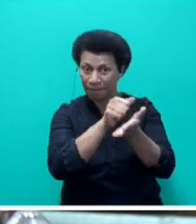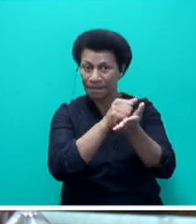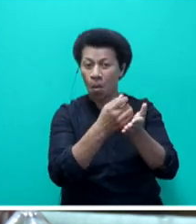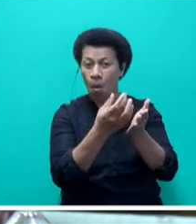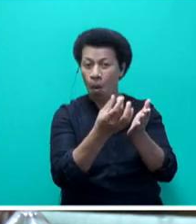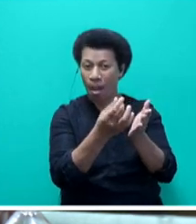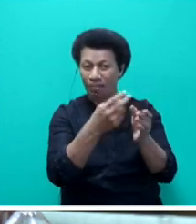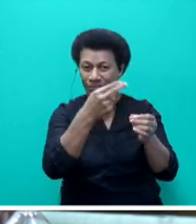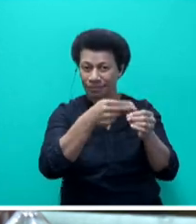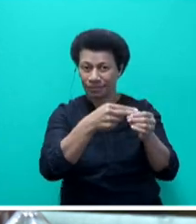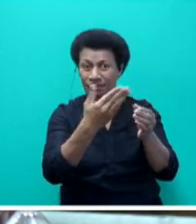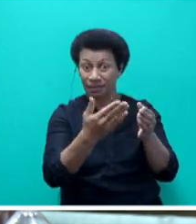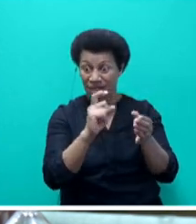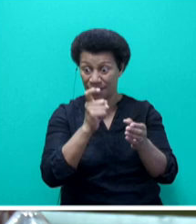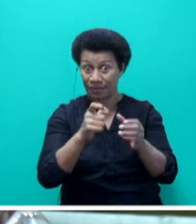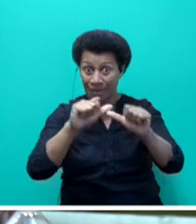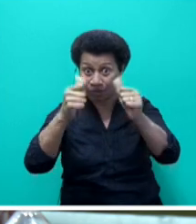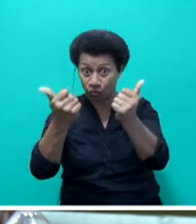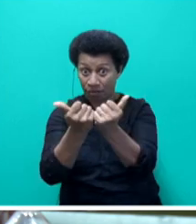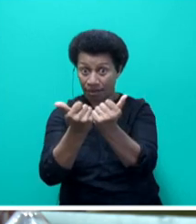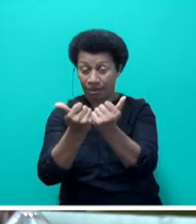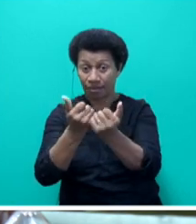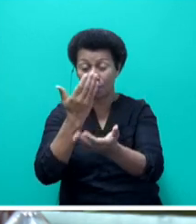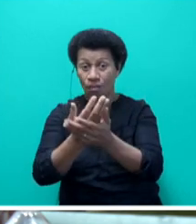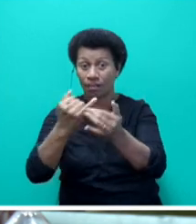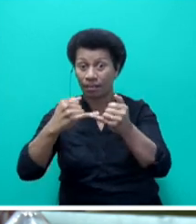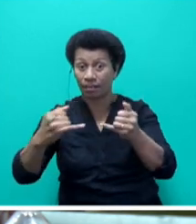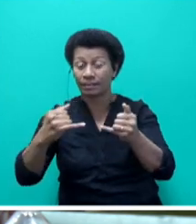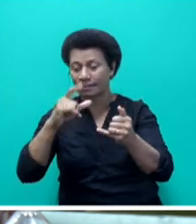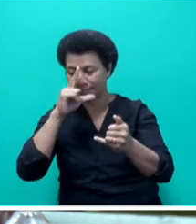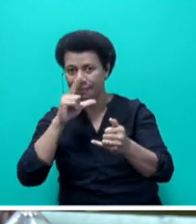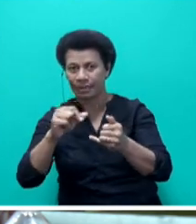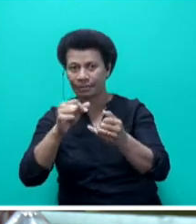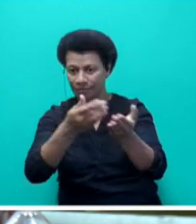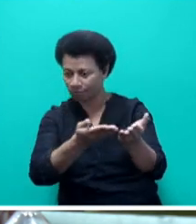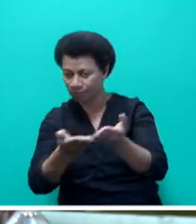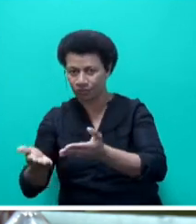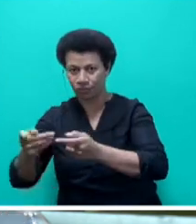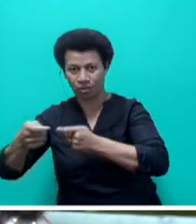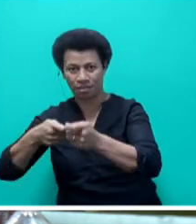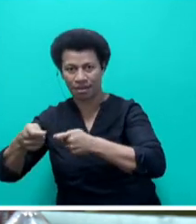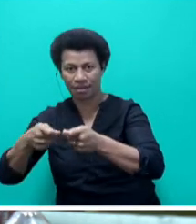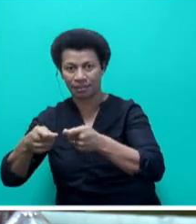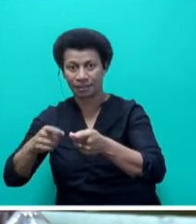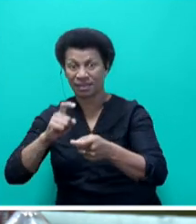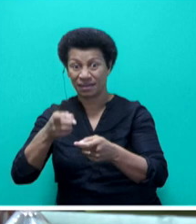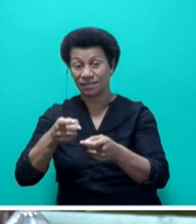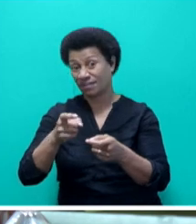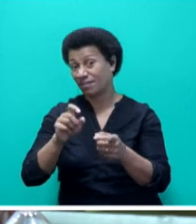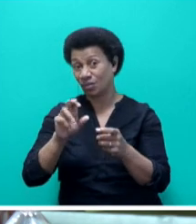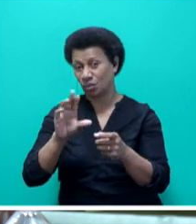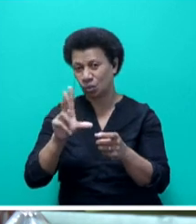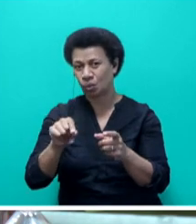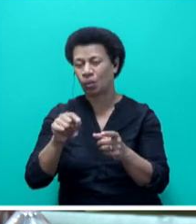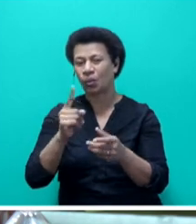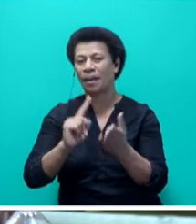If that agreement gets on line, they will be able to push that supply into the market. If they do that, then suddenly the market is flushed with oil